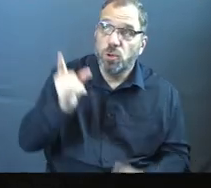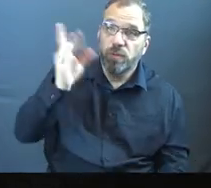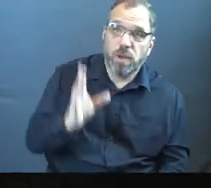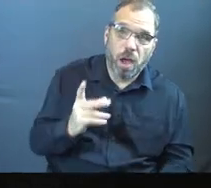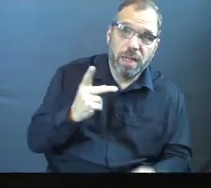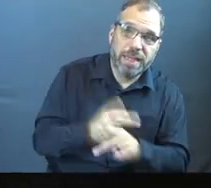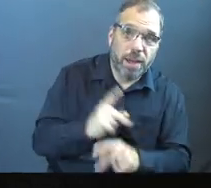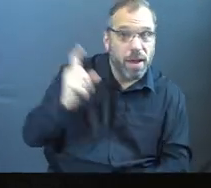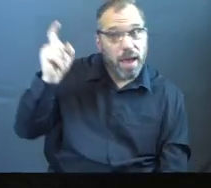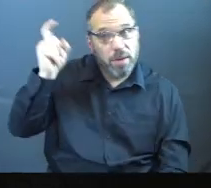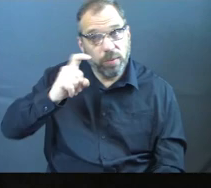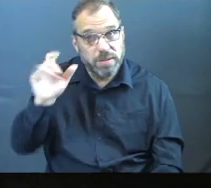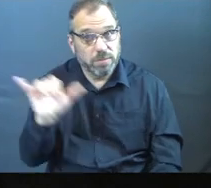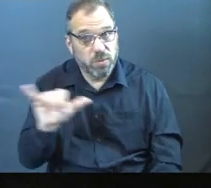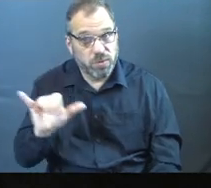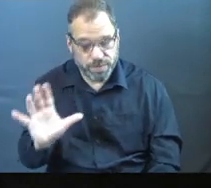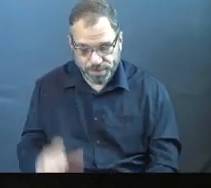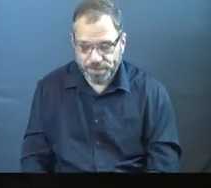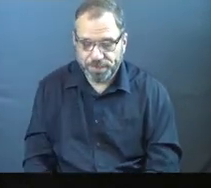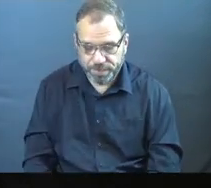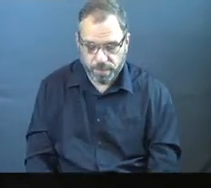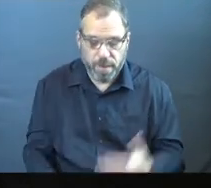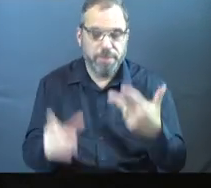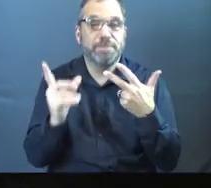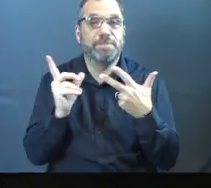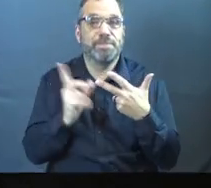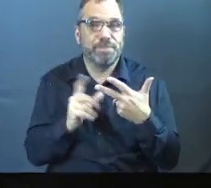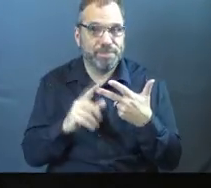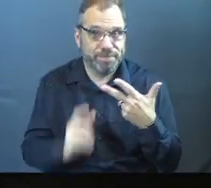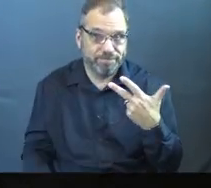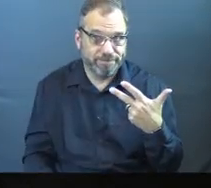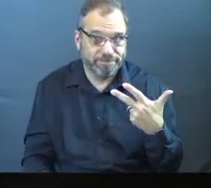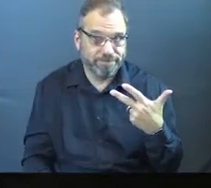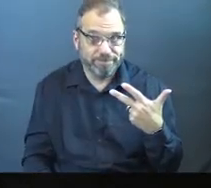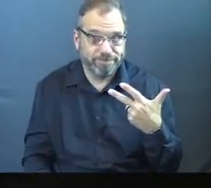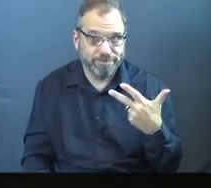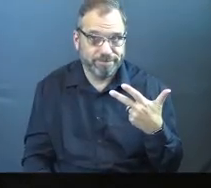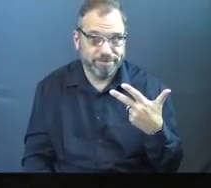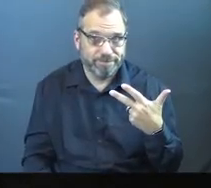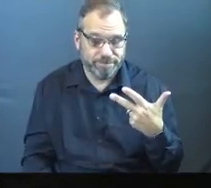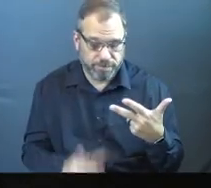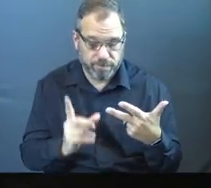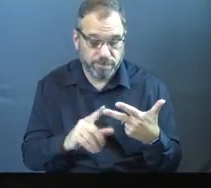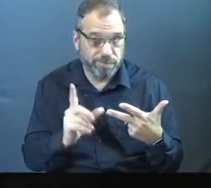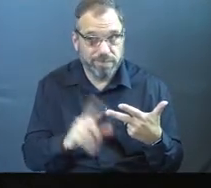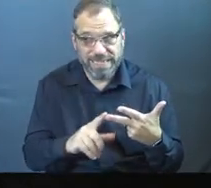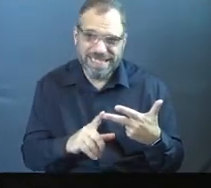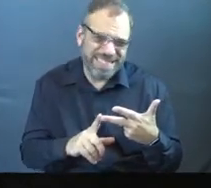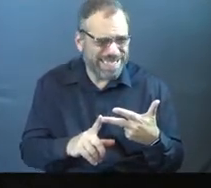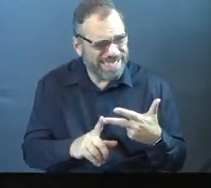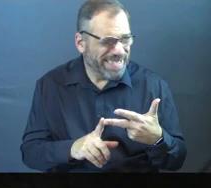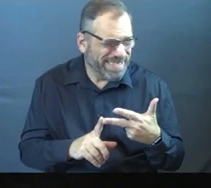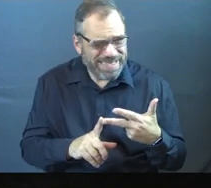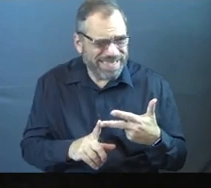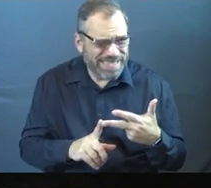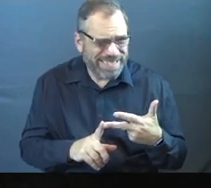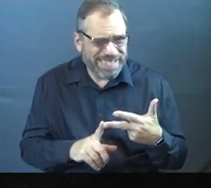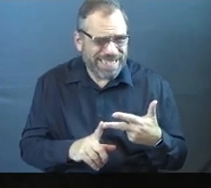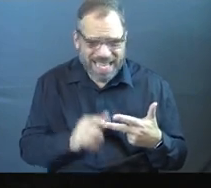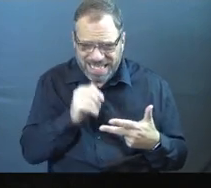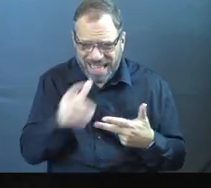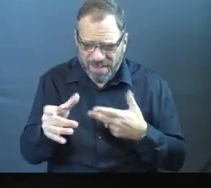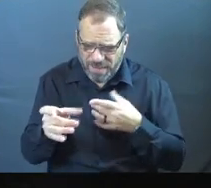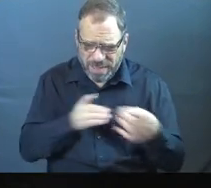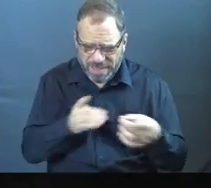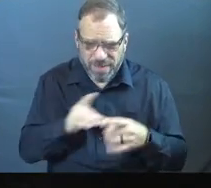of care and wisdom as well. Point number three. This last point, truthfully, is not necessarily from our